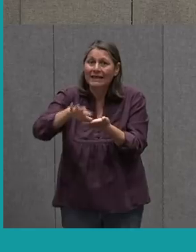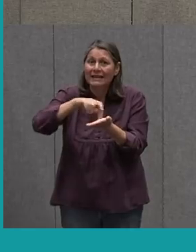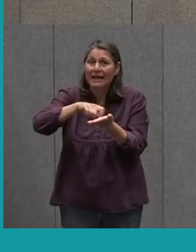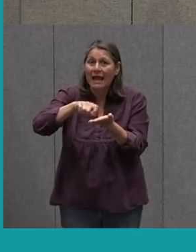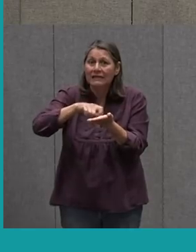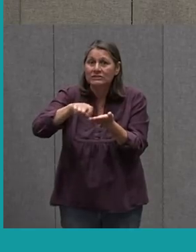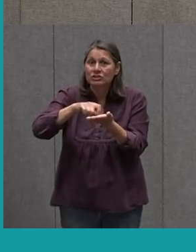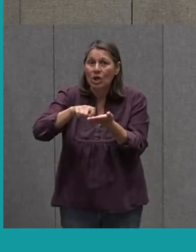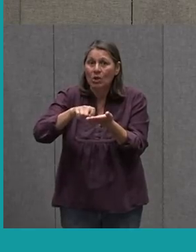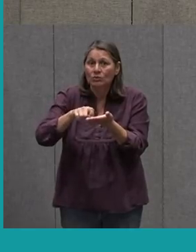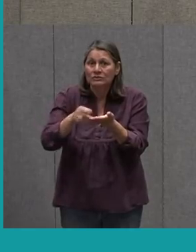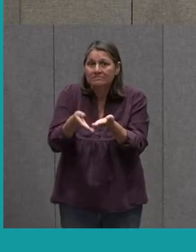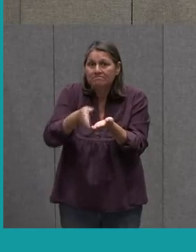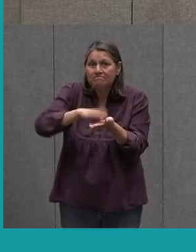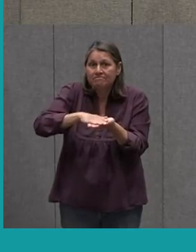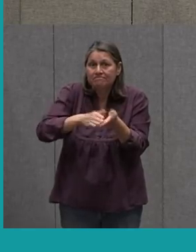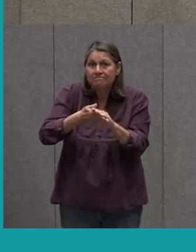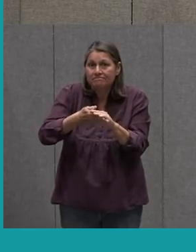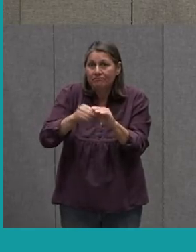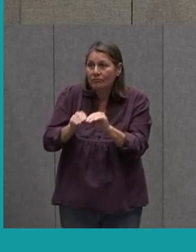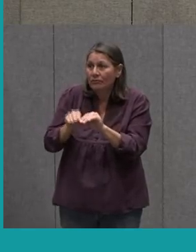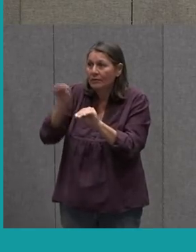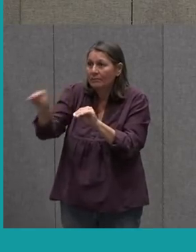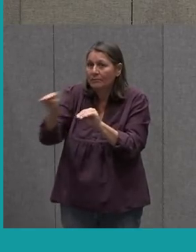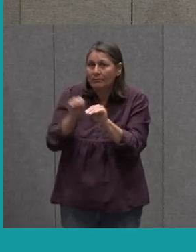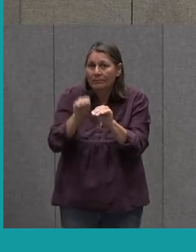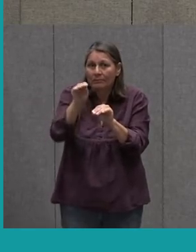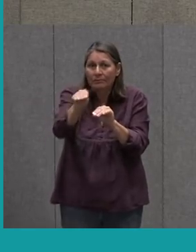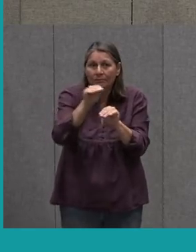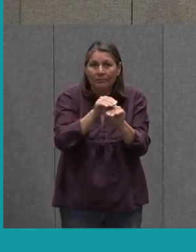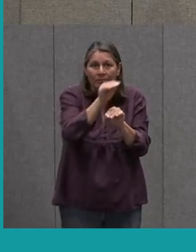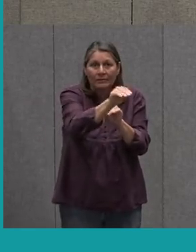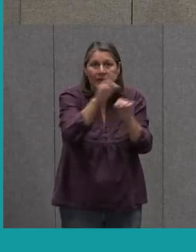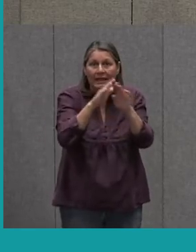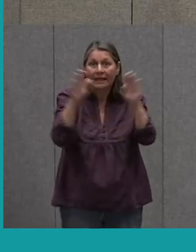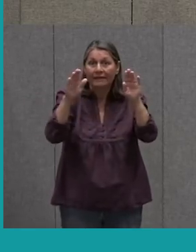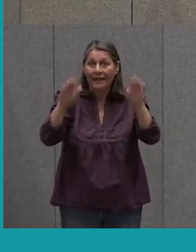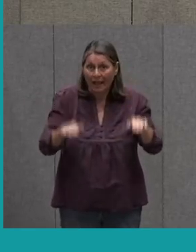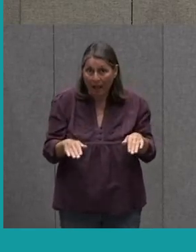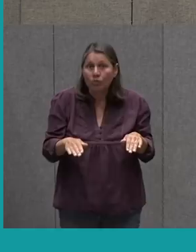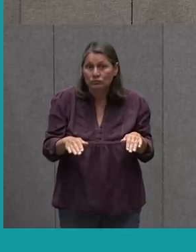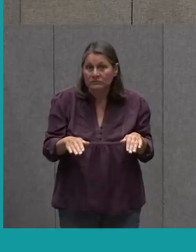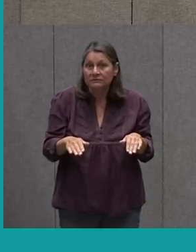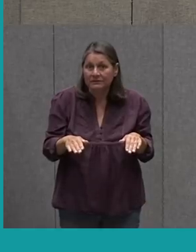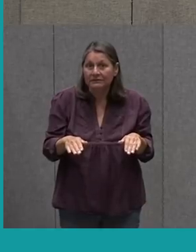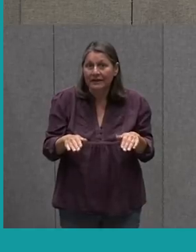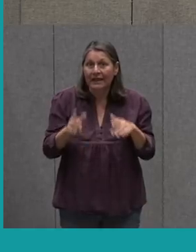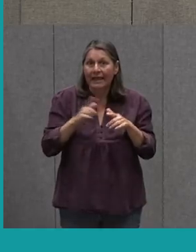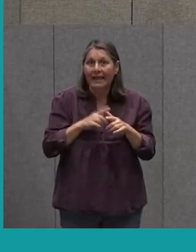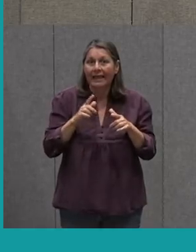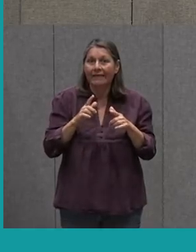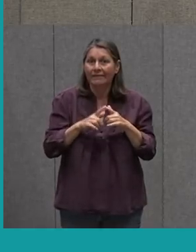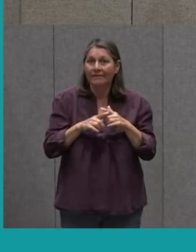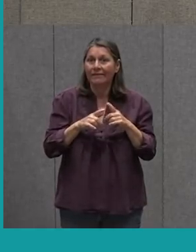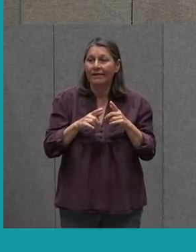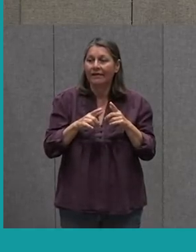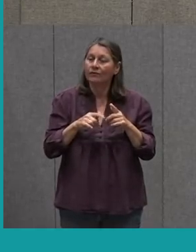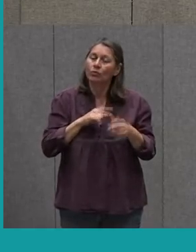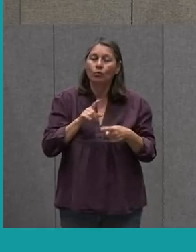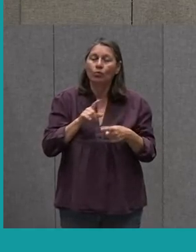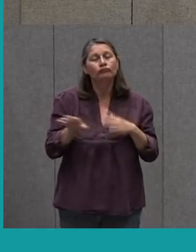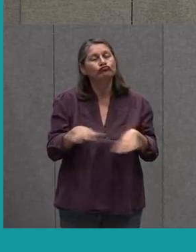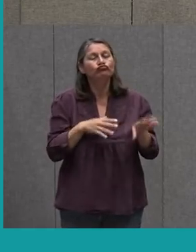Family Or Your Adults Or Whoever You're With Right Now And Then Guess What It Would Be A Super Cool Surprise For Them